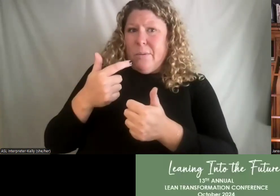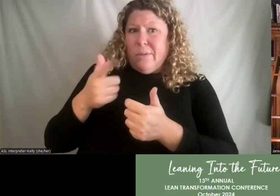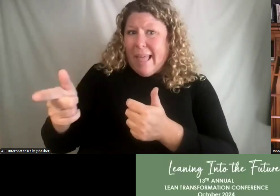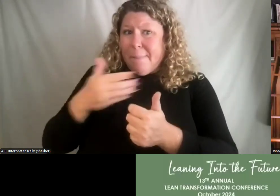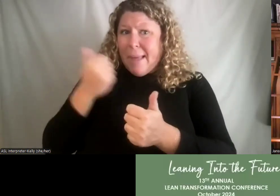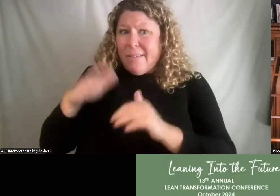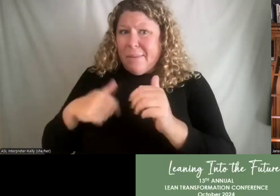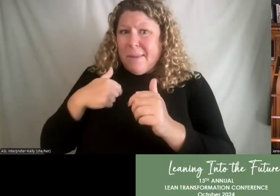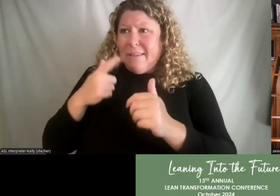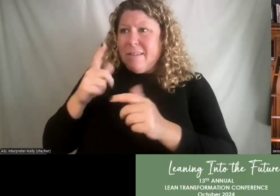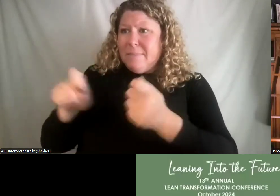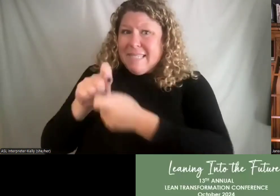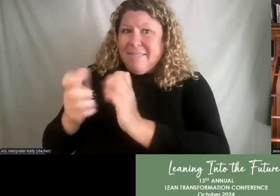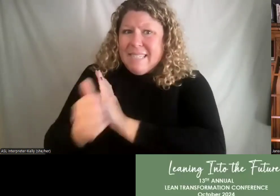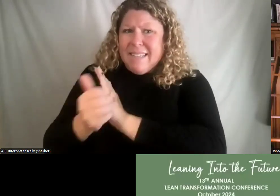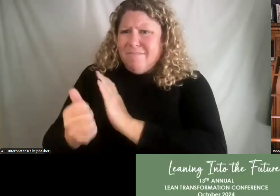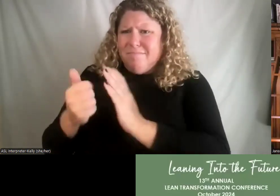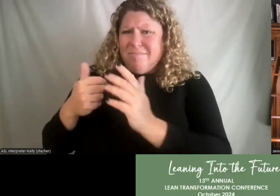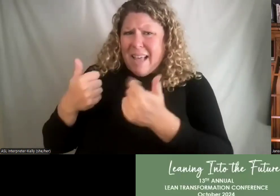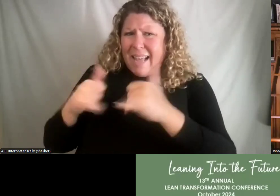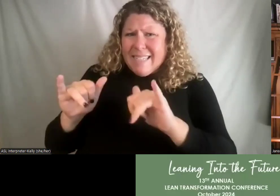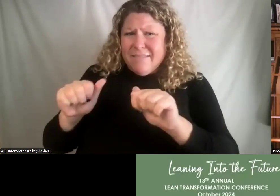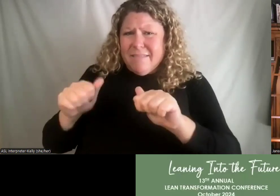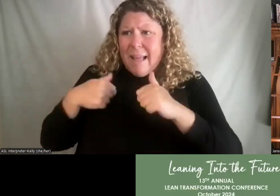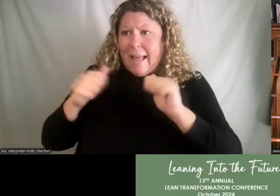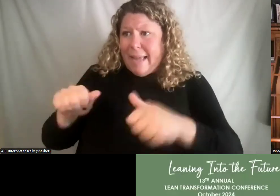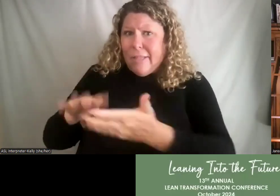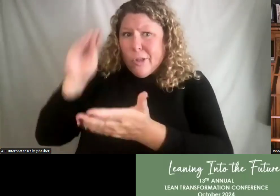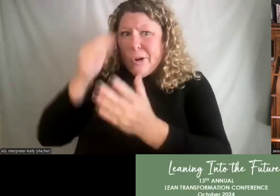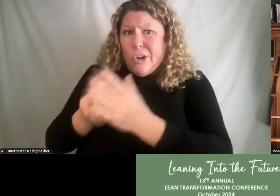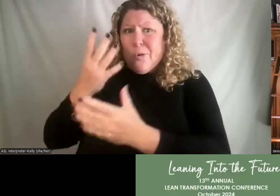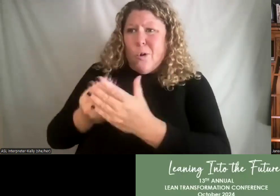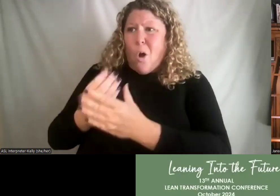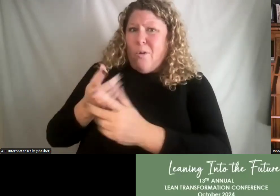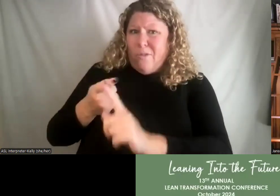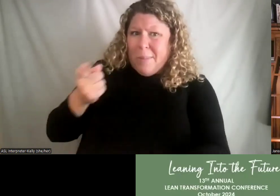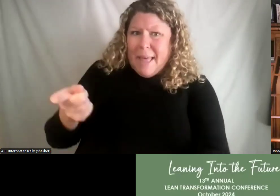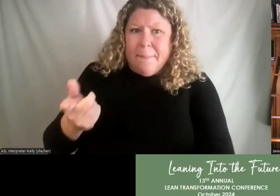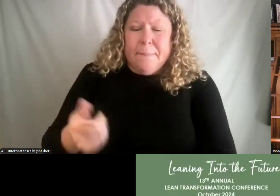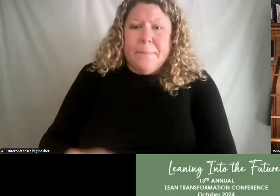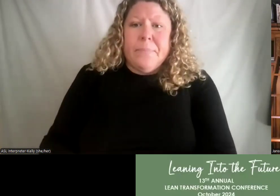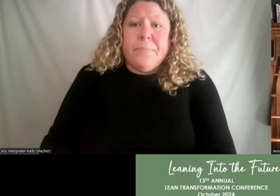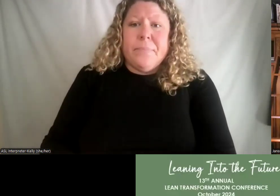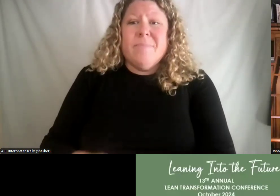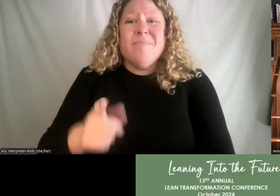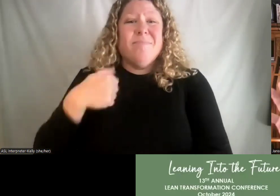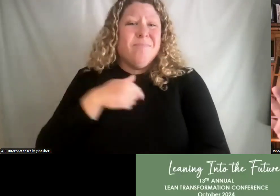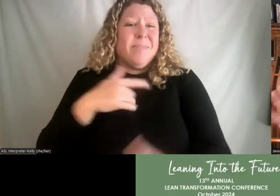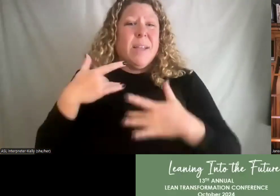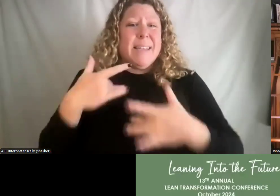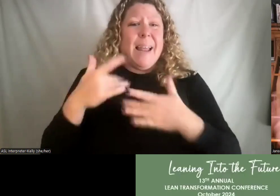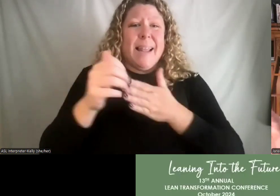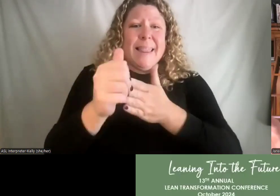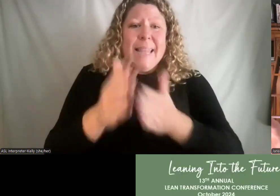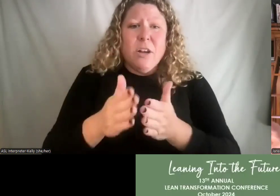One thing that we do need to be careful of, and as the question was coming out, it did remind me of something. We have a tendency as leaders to know so-and-so